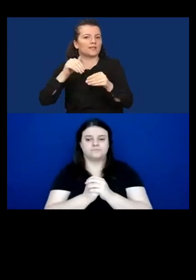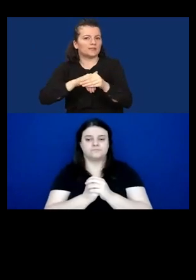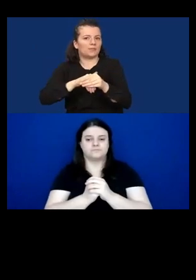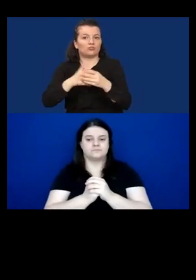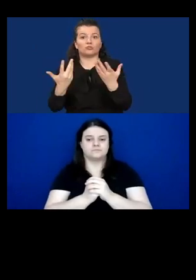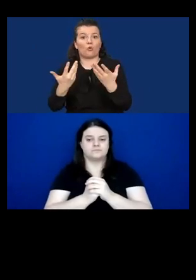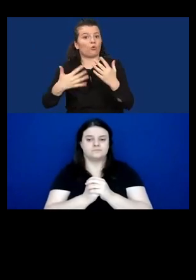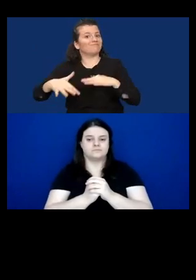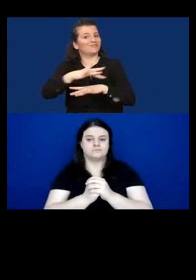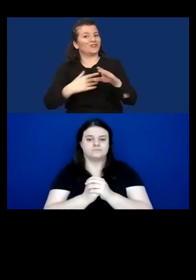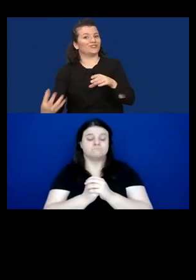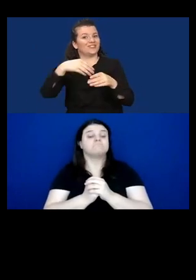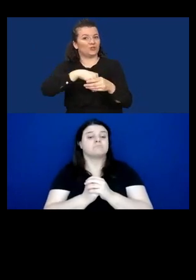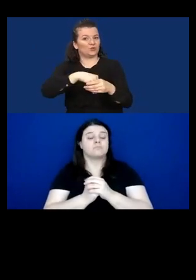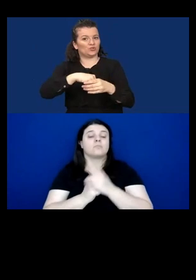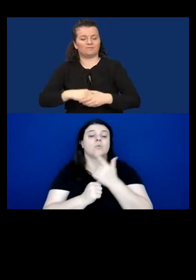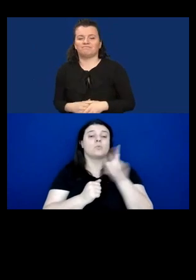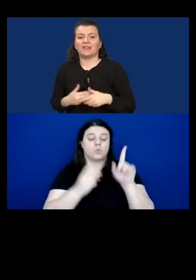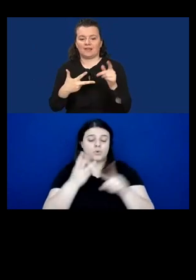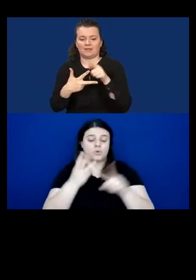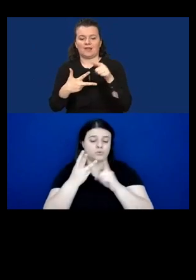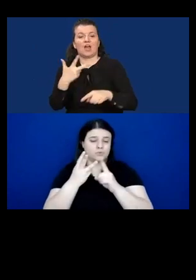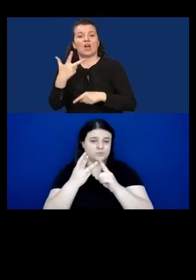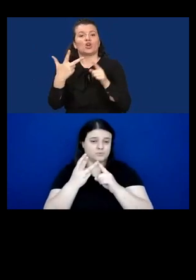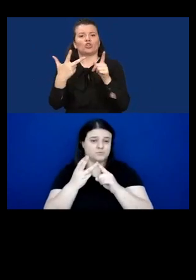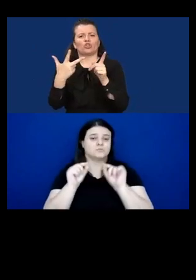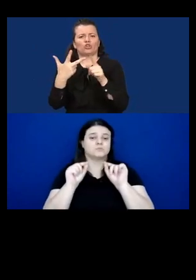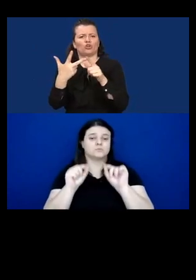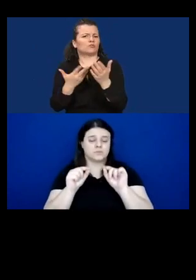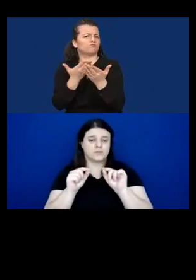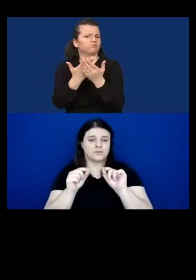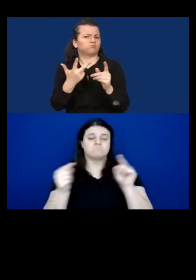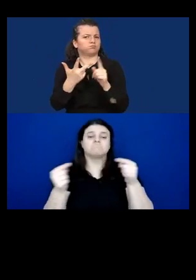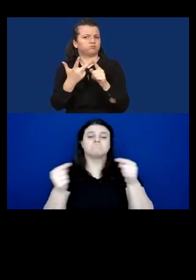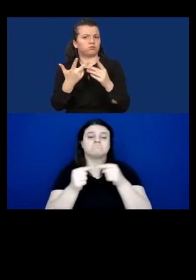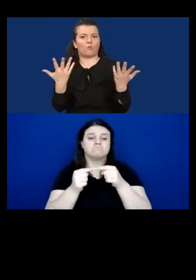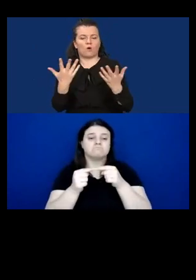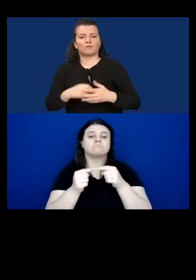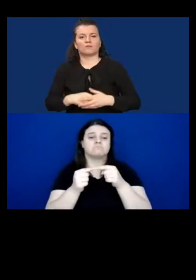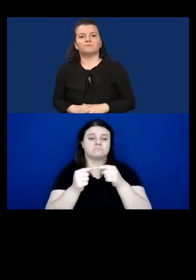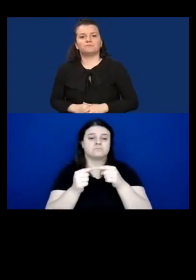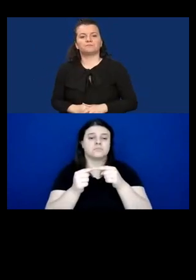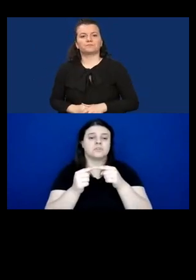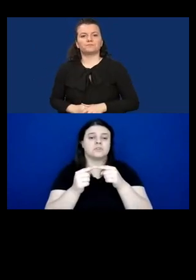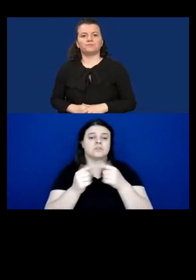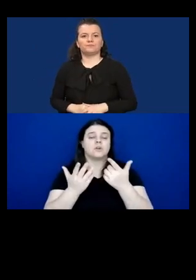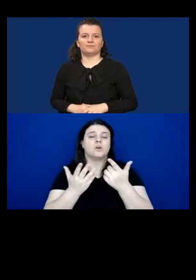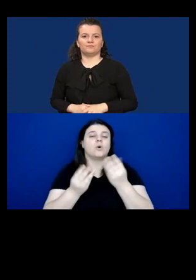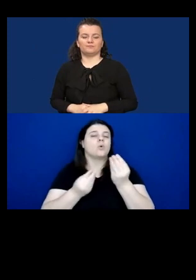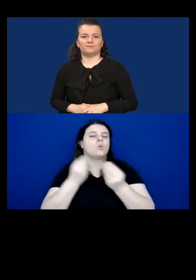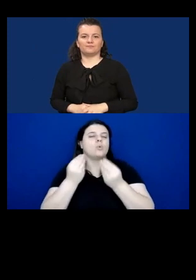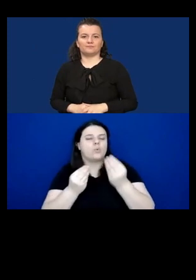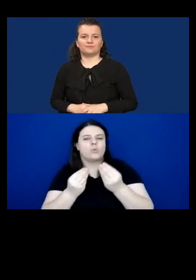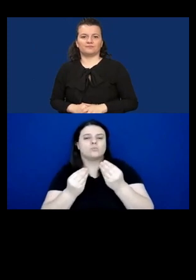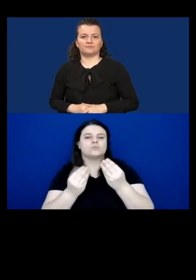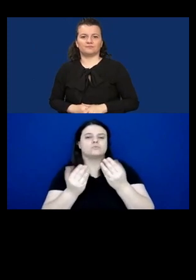The final set of recommendations is really about mainstreaming in order